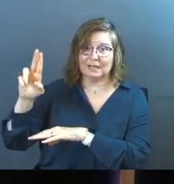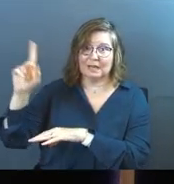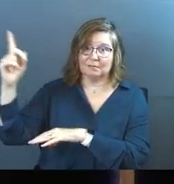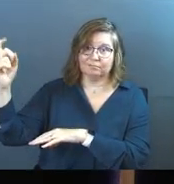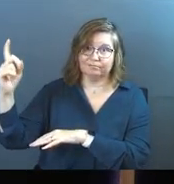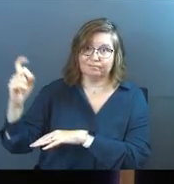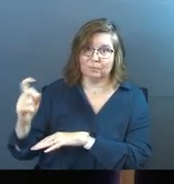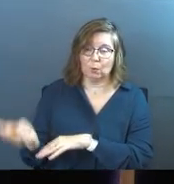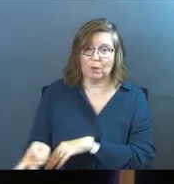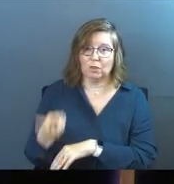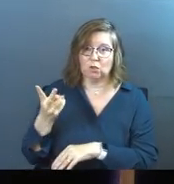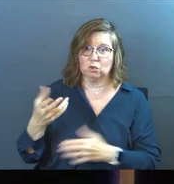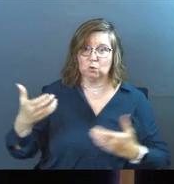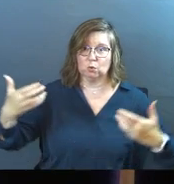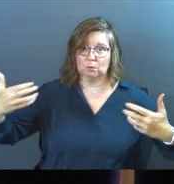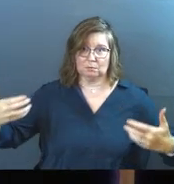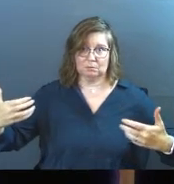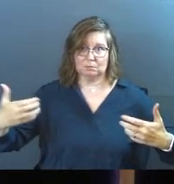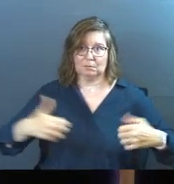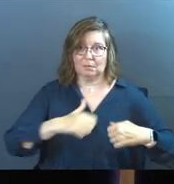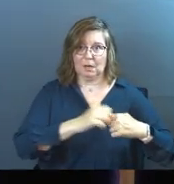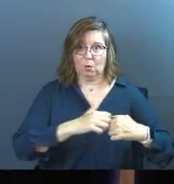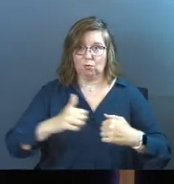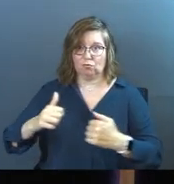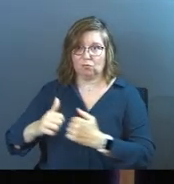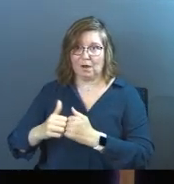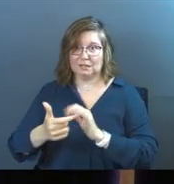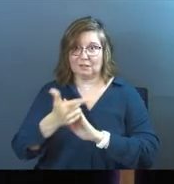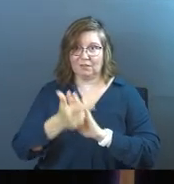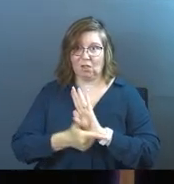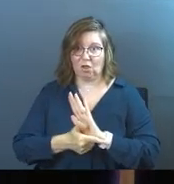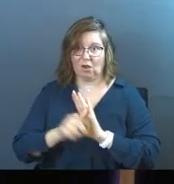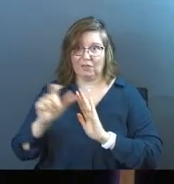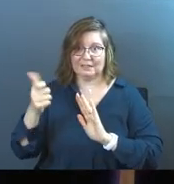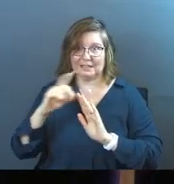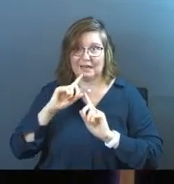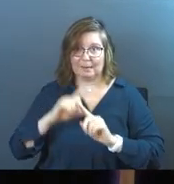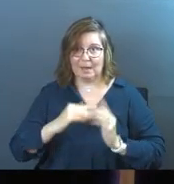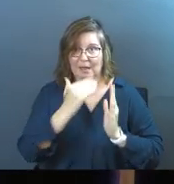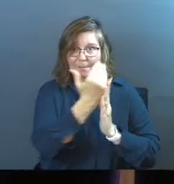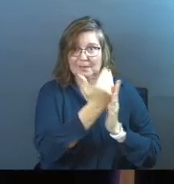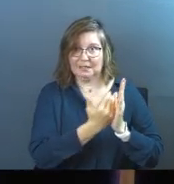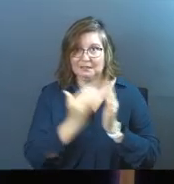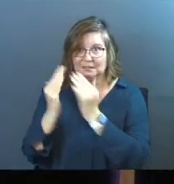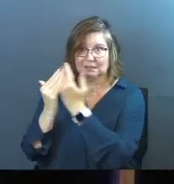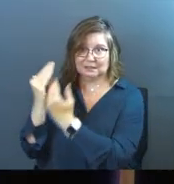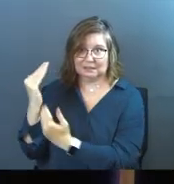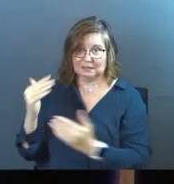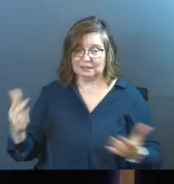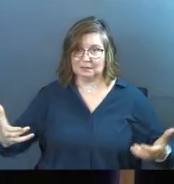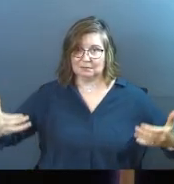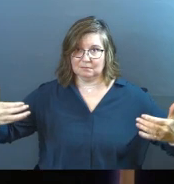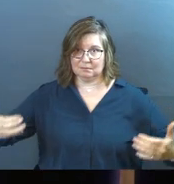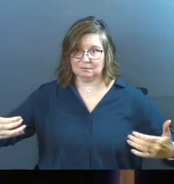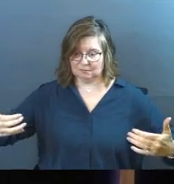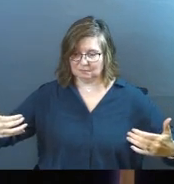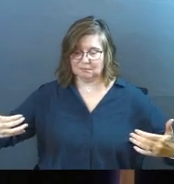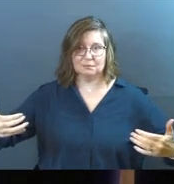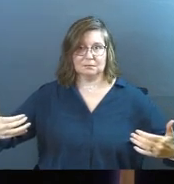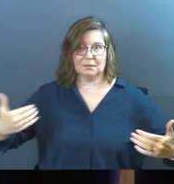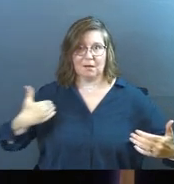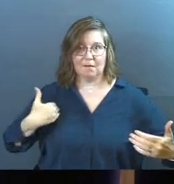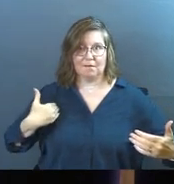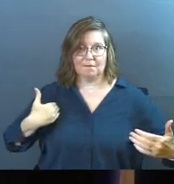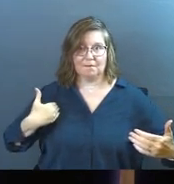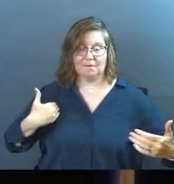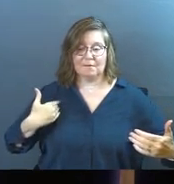two tablets of the covenant law in his hands, you got to imagine Charlton Heston, right, with the two big, like it's the Ten Commandments, the stone plates.